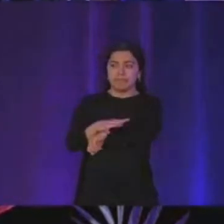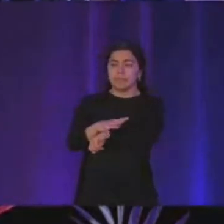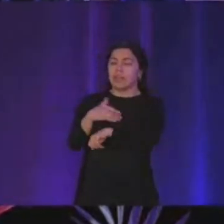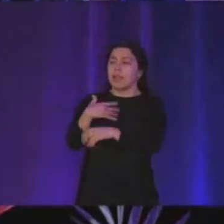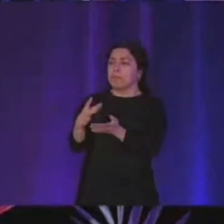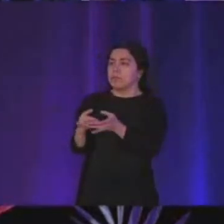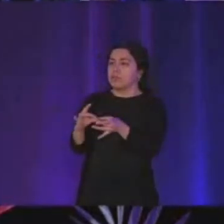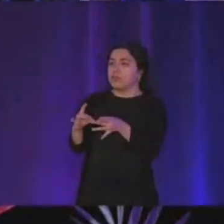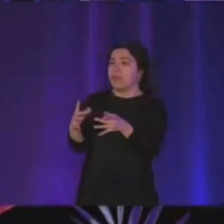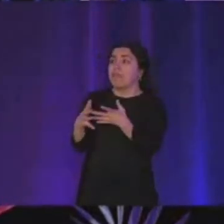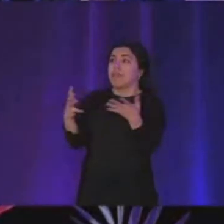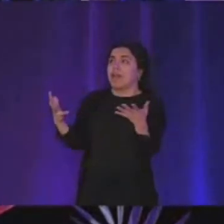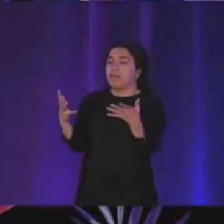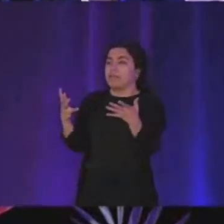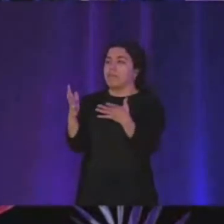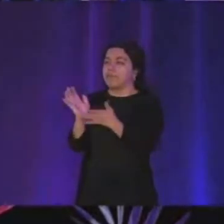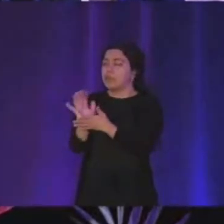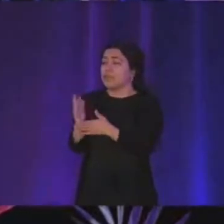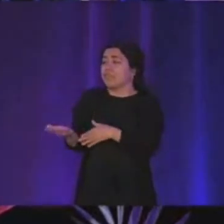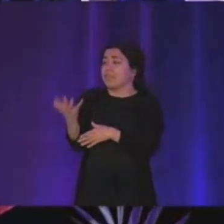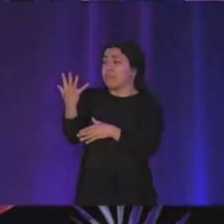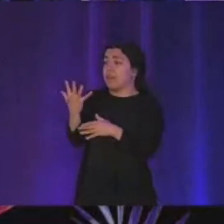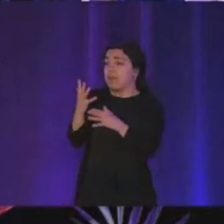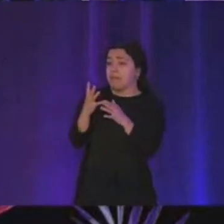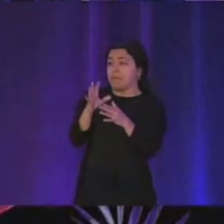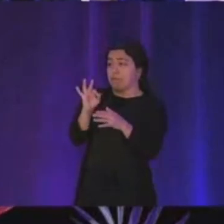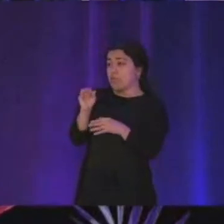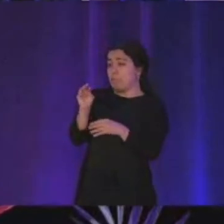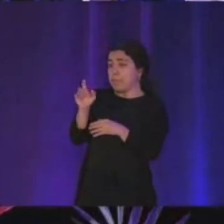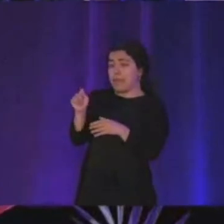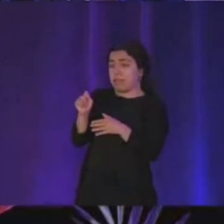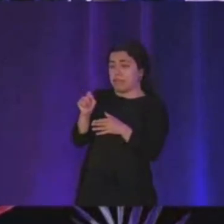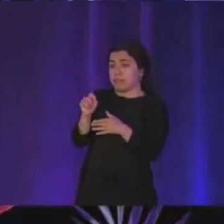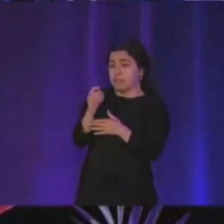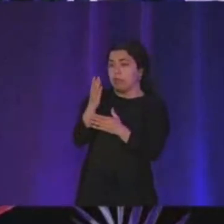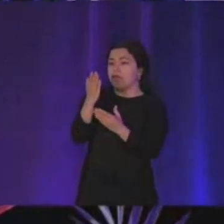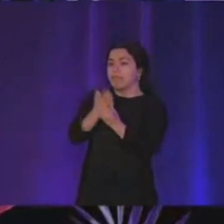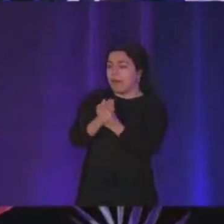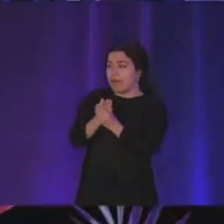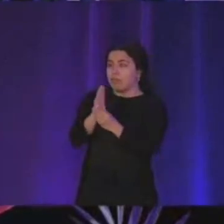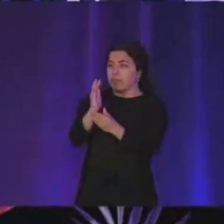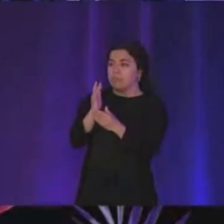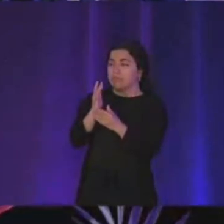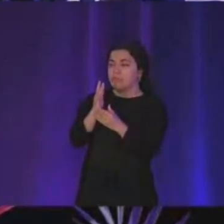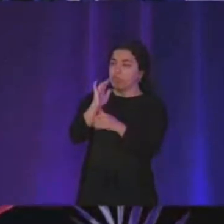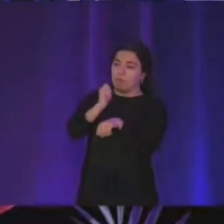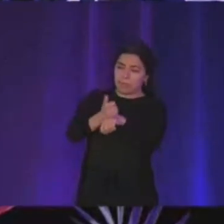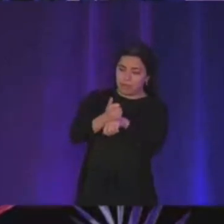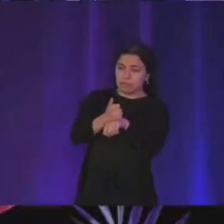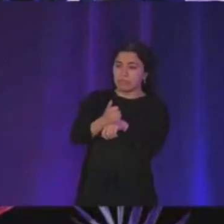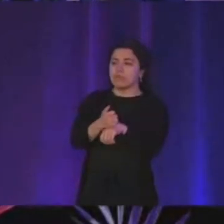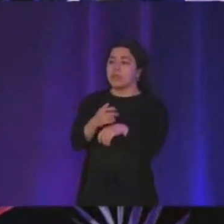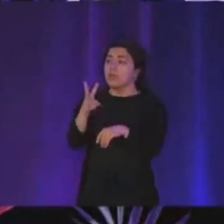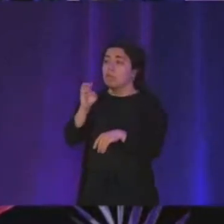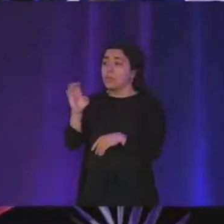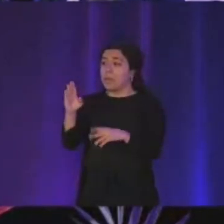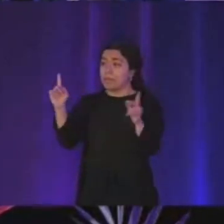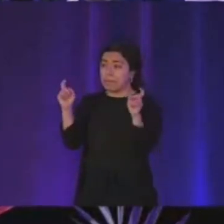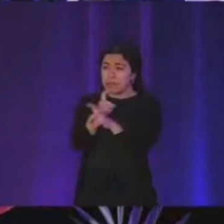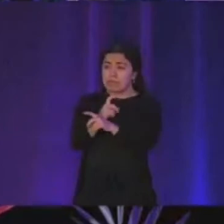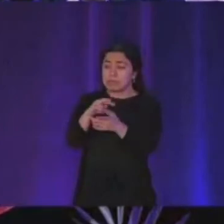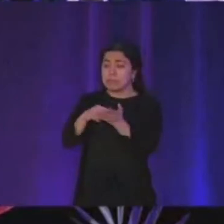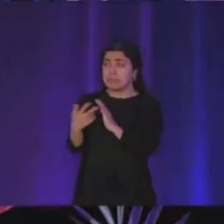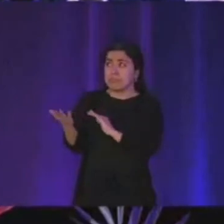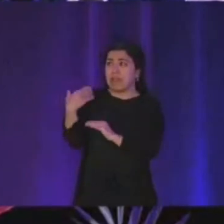uh like video containers uh file formats and have like a lot of like complexity and there's been like for the past like 30